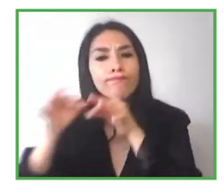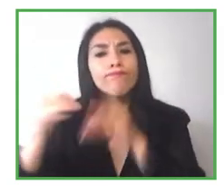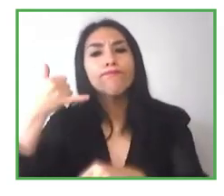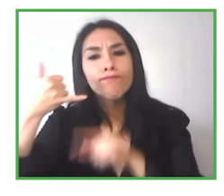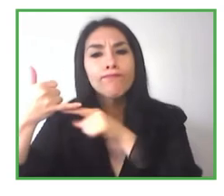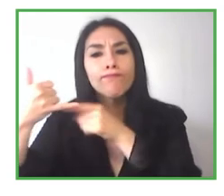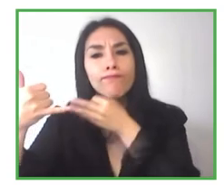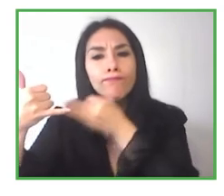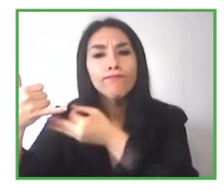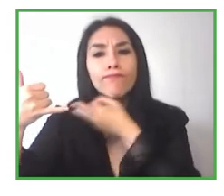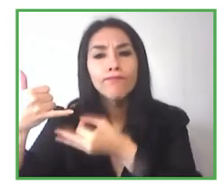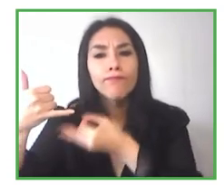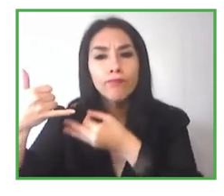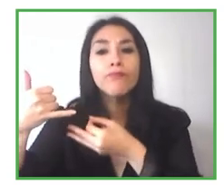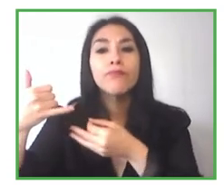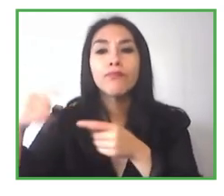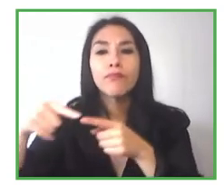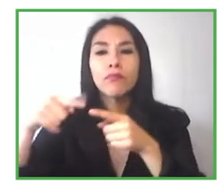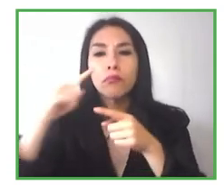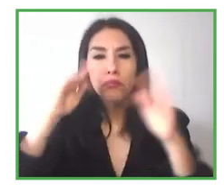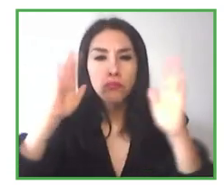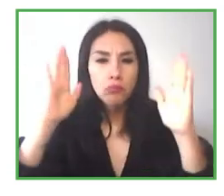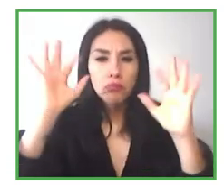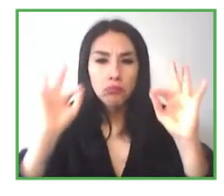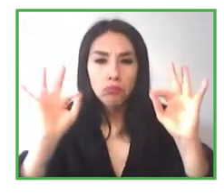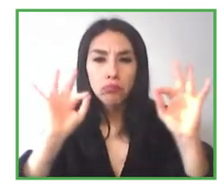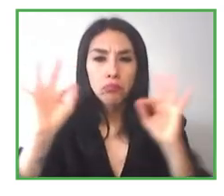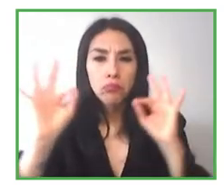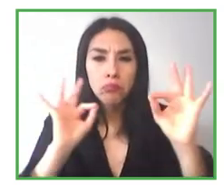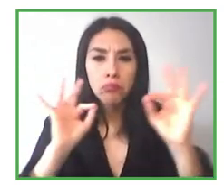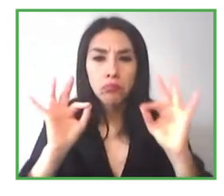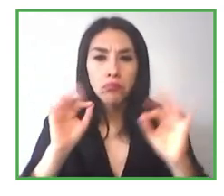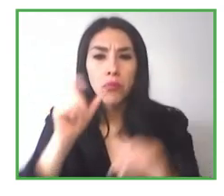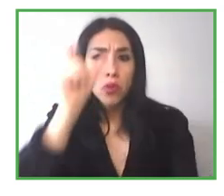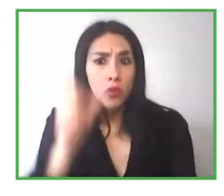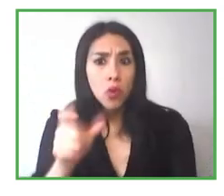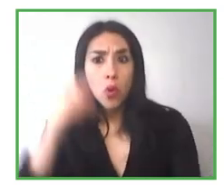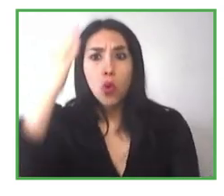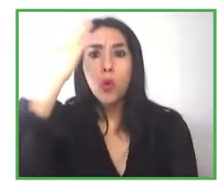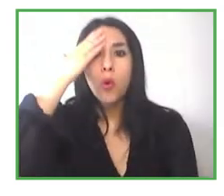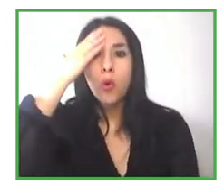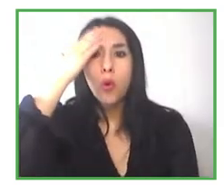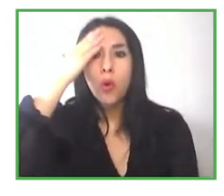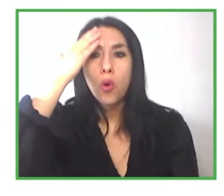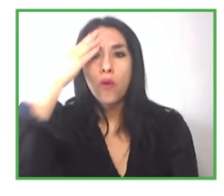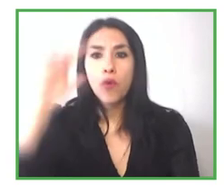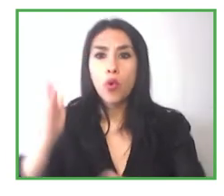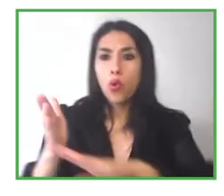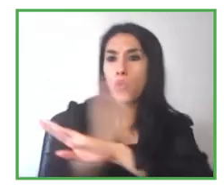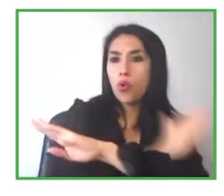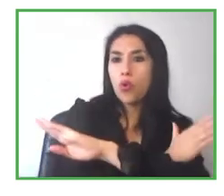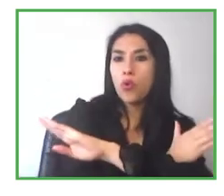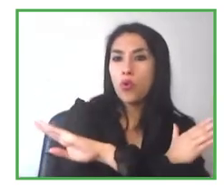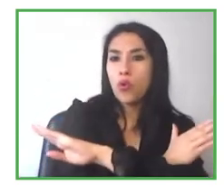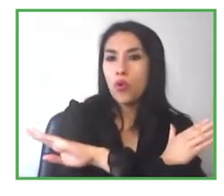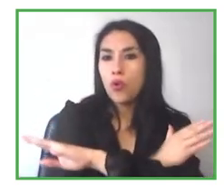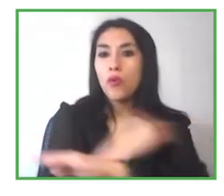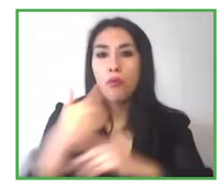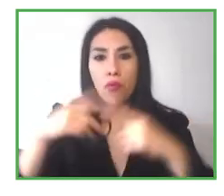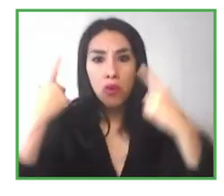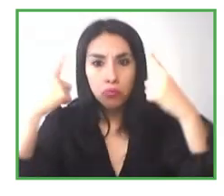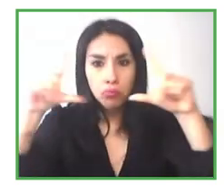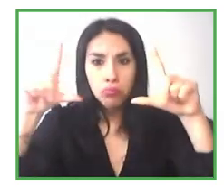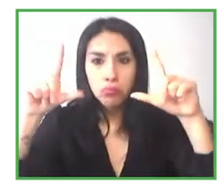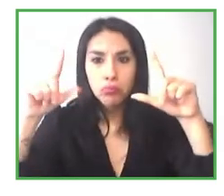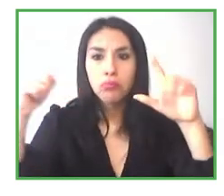perfectly, it was enough for him to recall that memory to tell people about what was happening